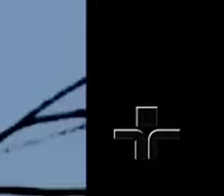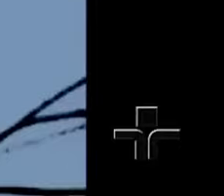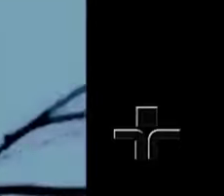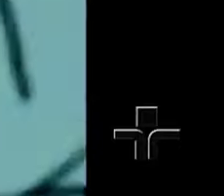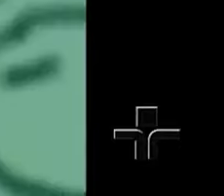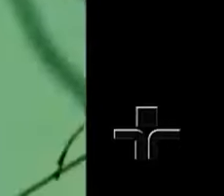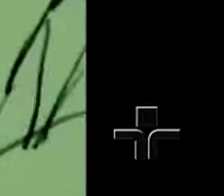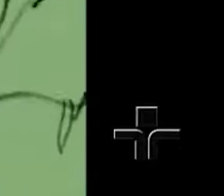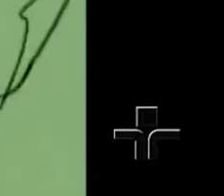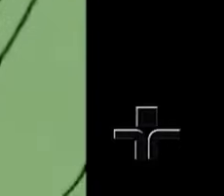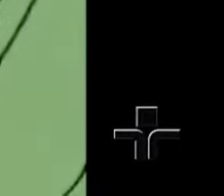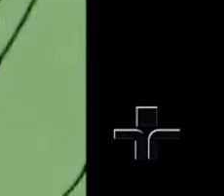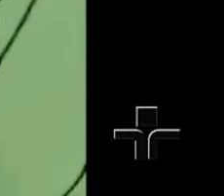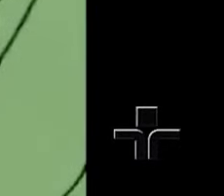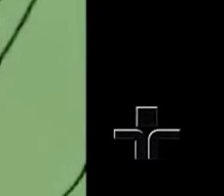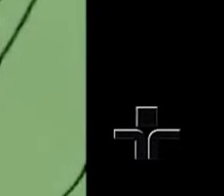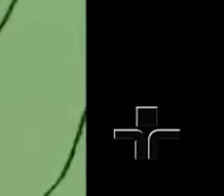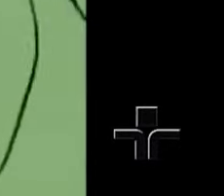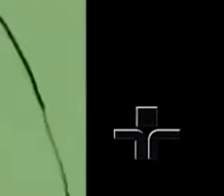history.